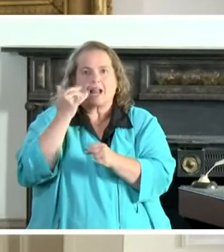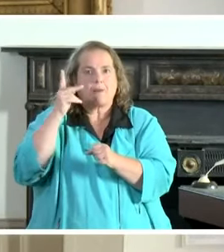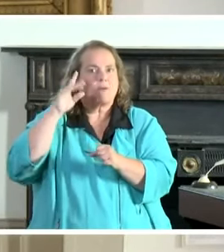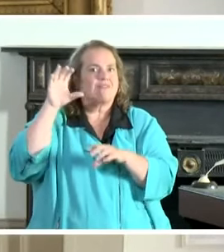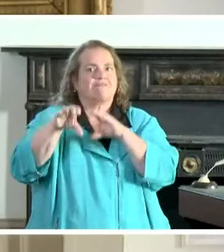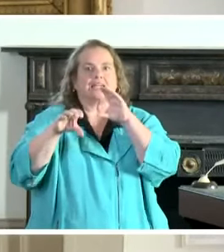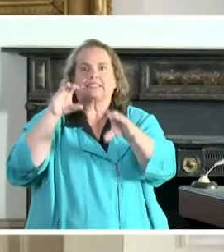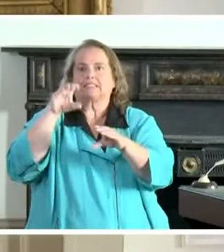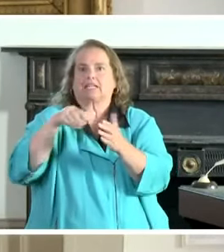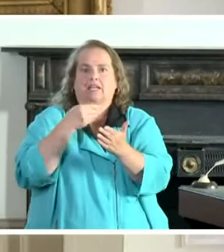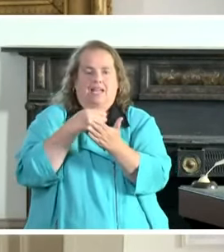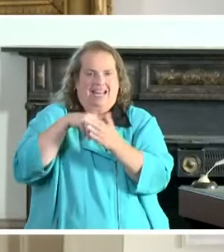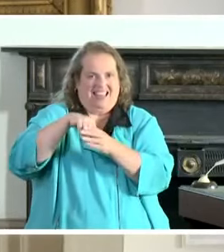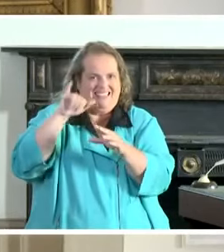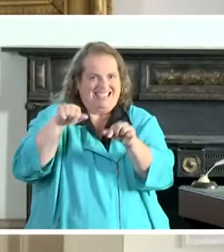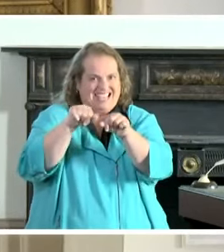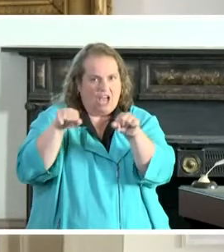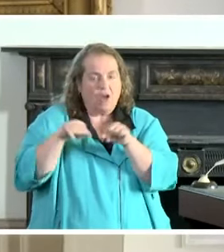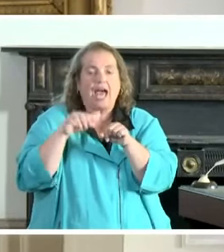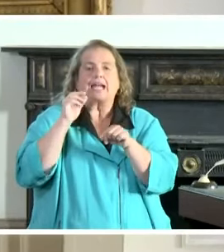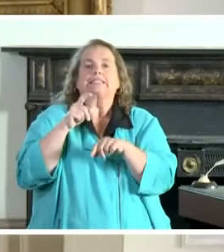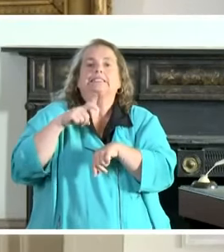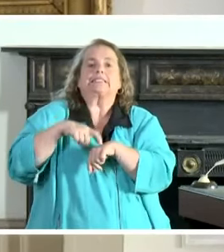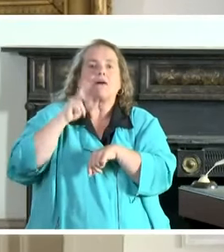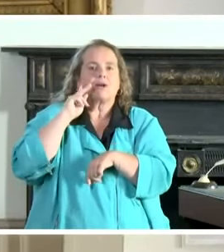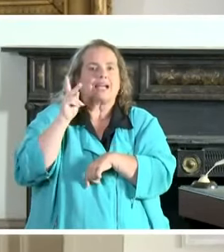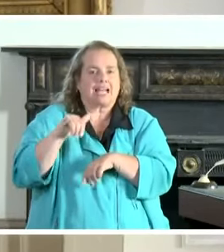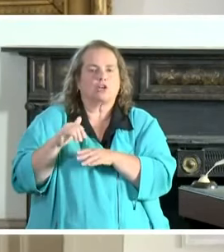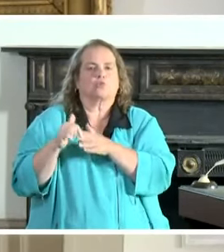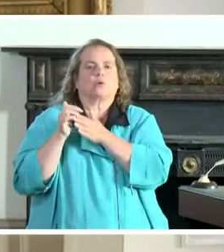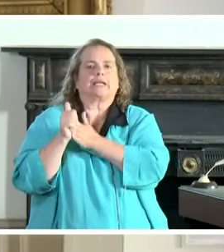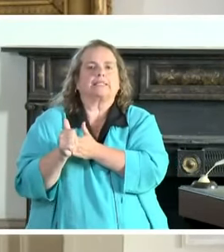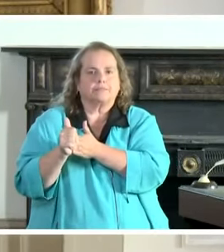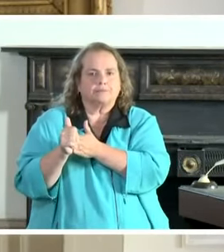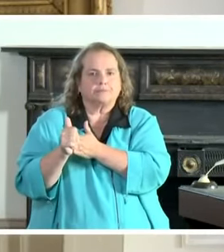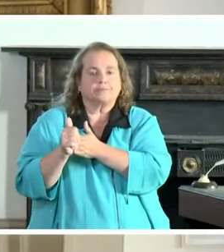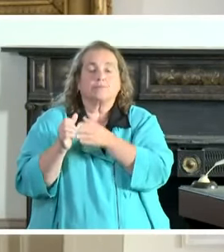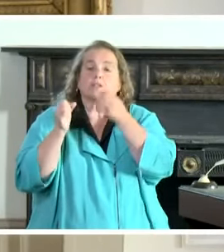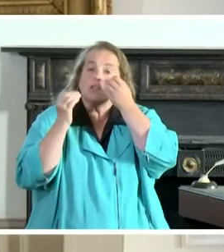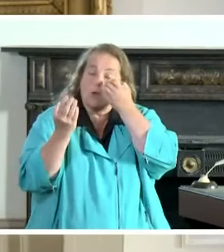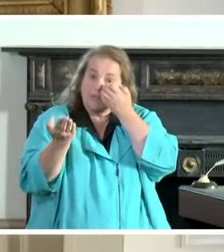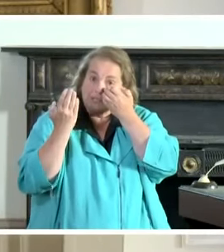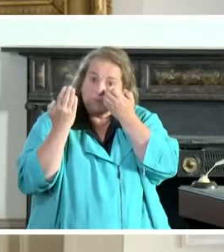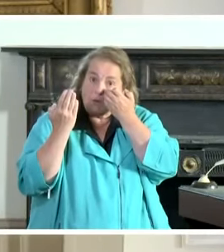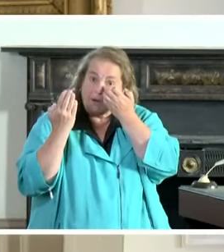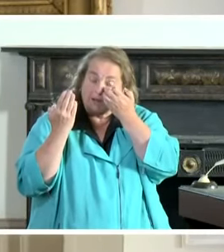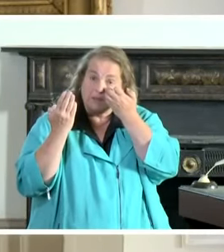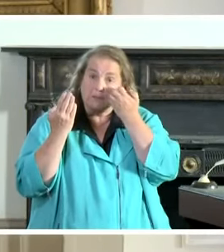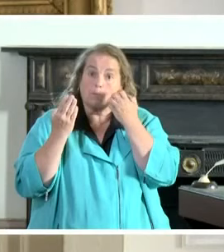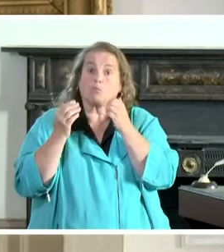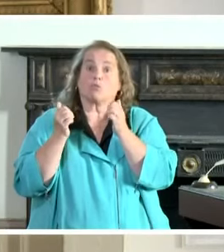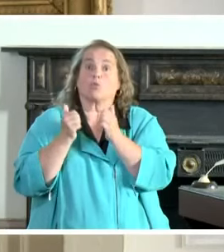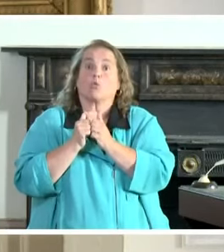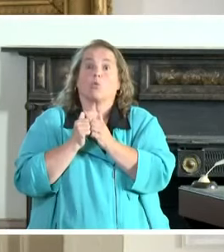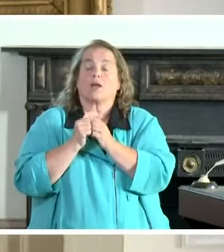before in this area, and it's time for Kentucky to be a leader. So this morning, along with